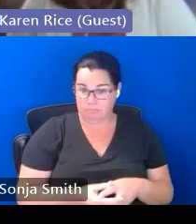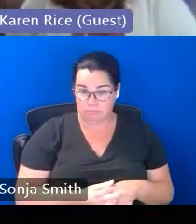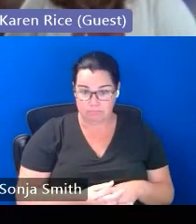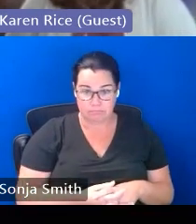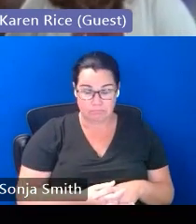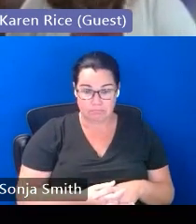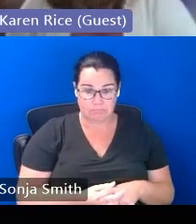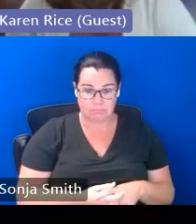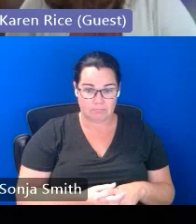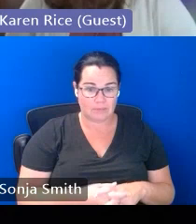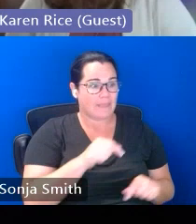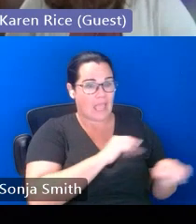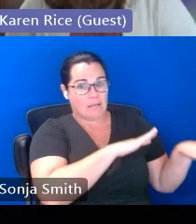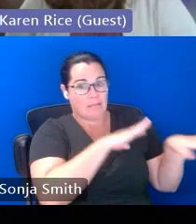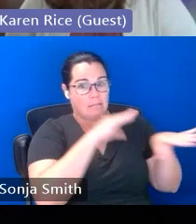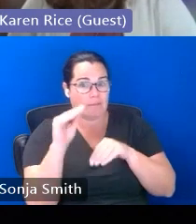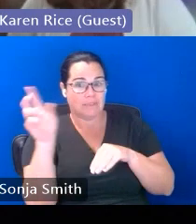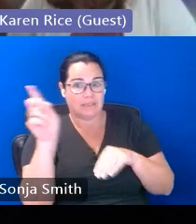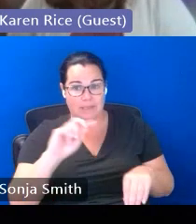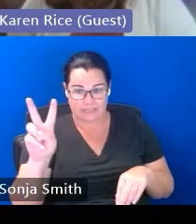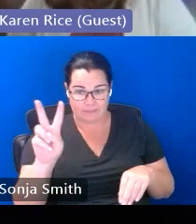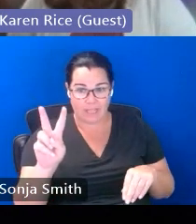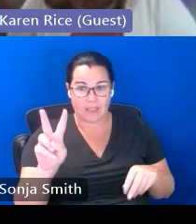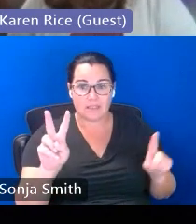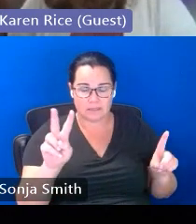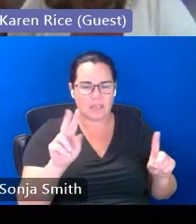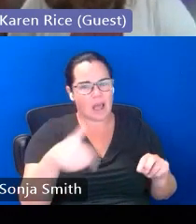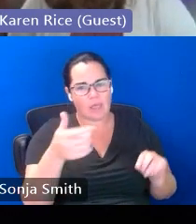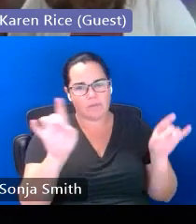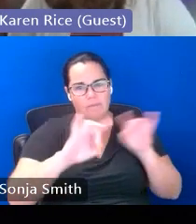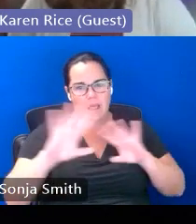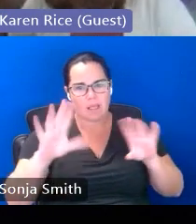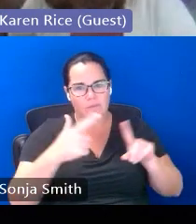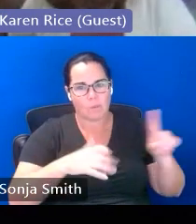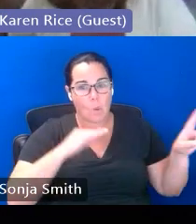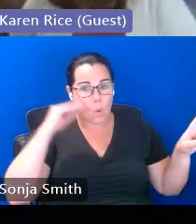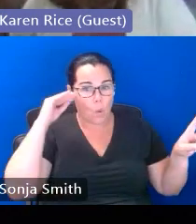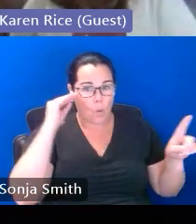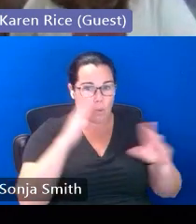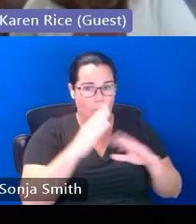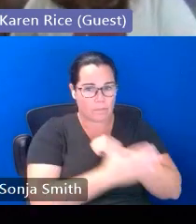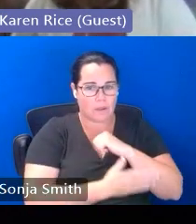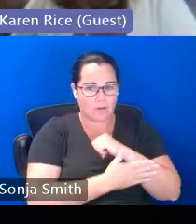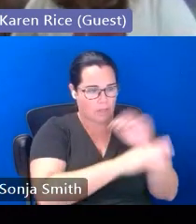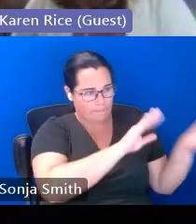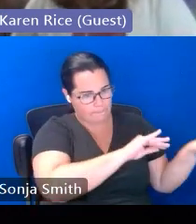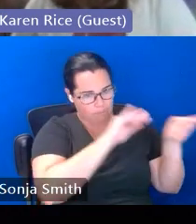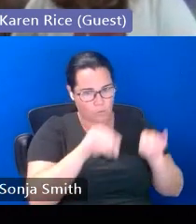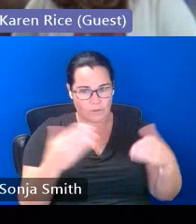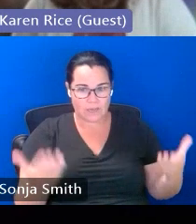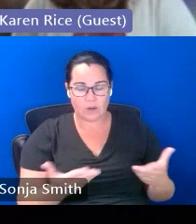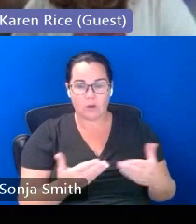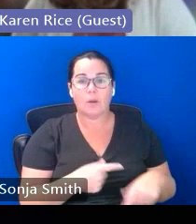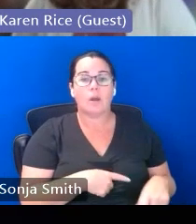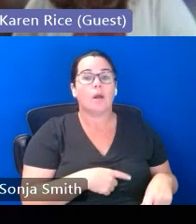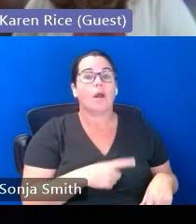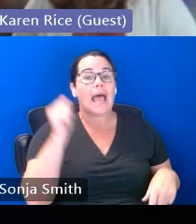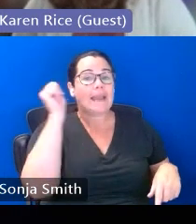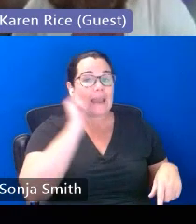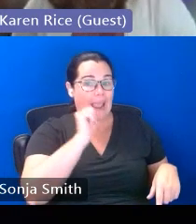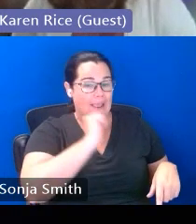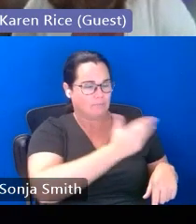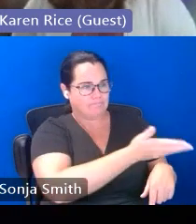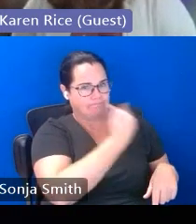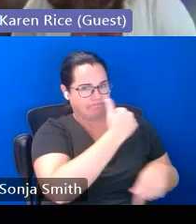were fleeing some domestic violence and some other violence in their home country and came to the us and an aunt took the student in and the